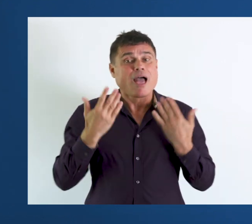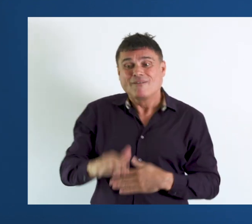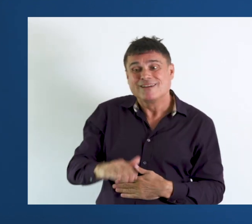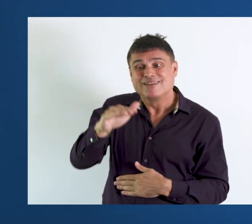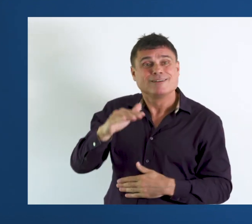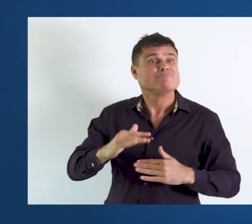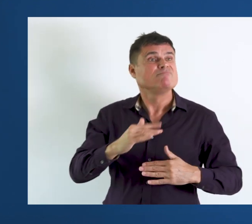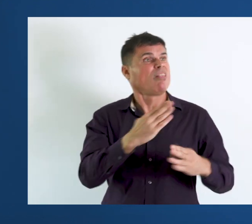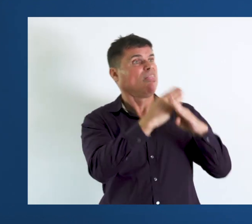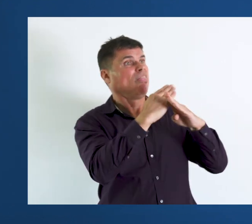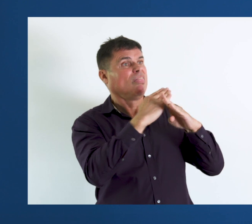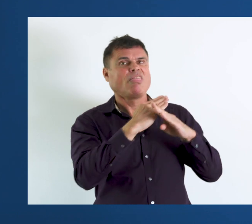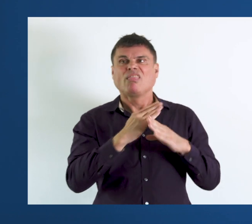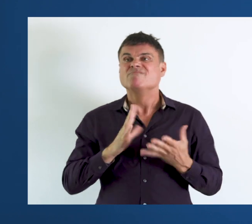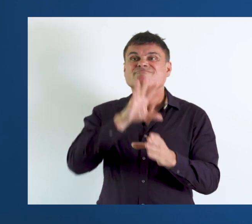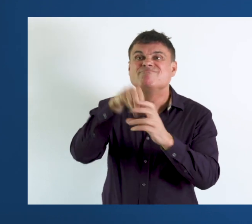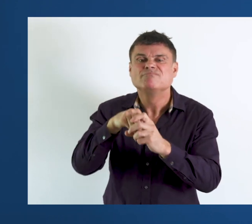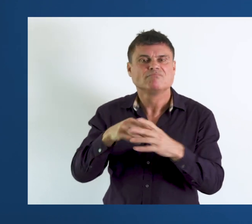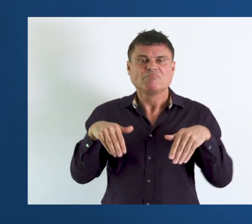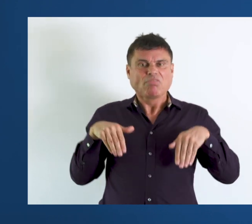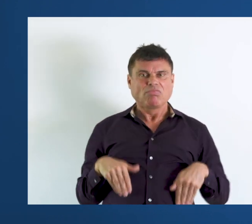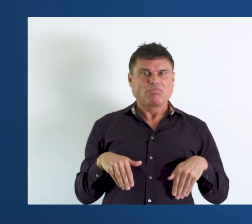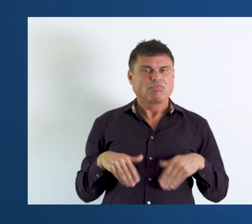he will not be able to have a productive job.